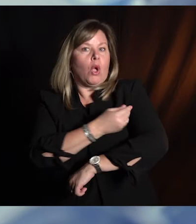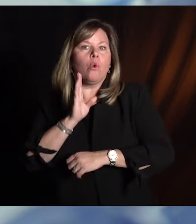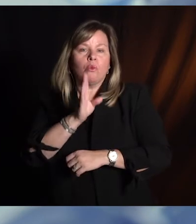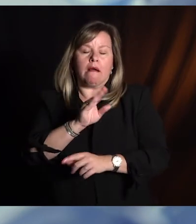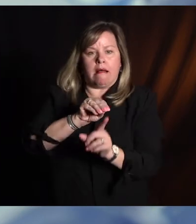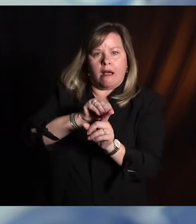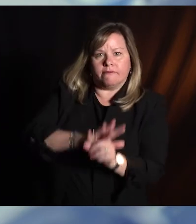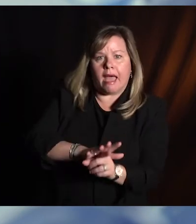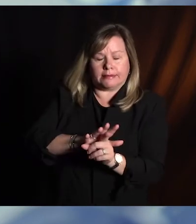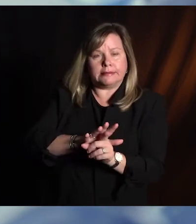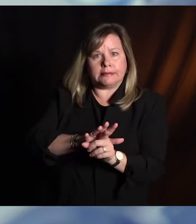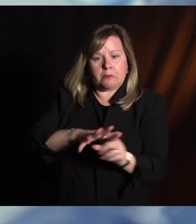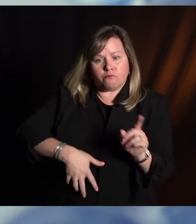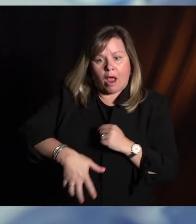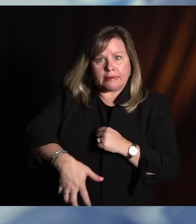in any way.